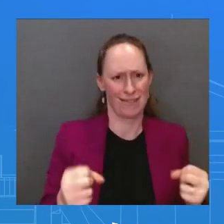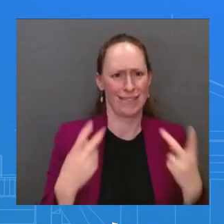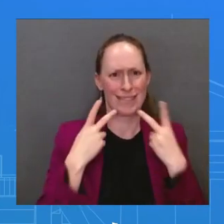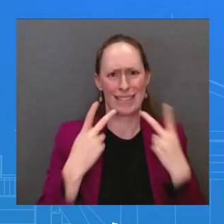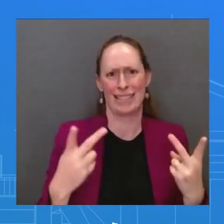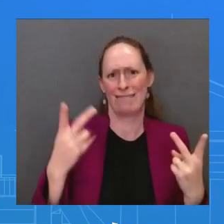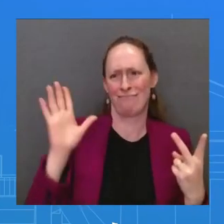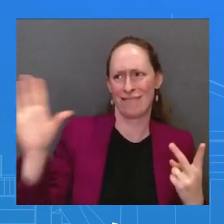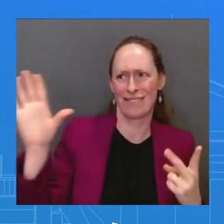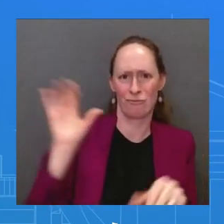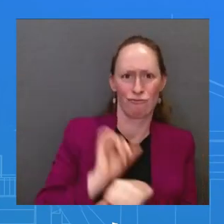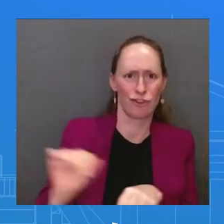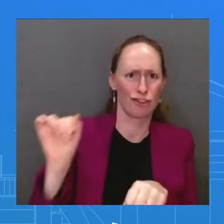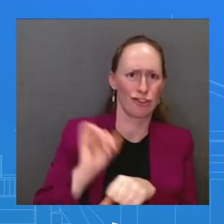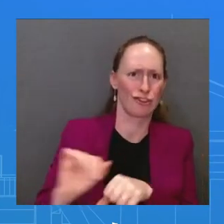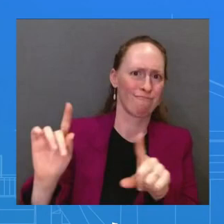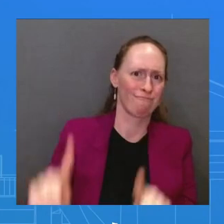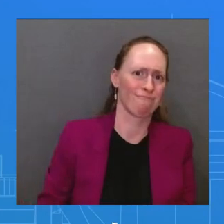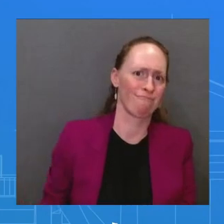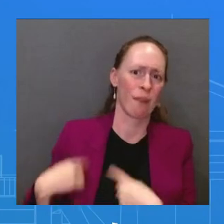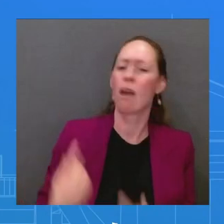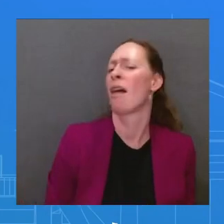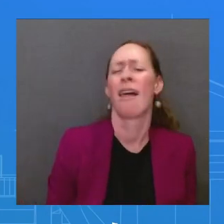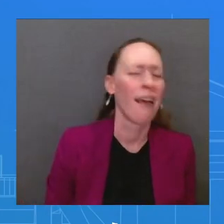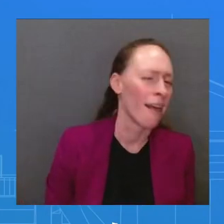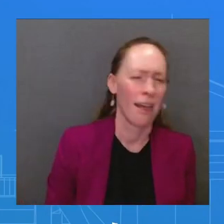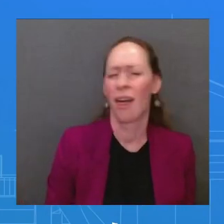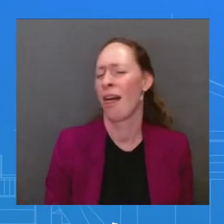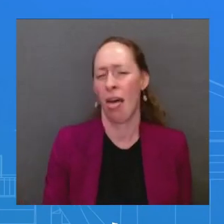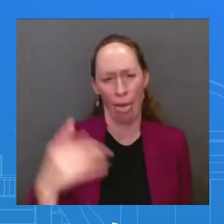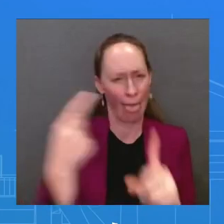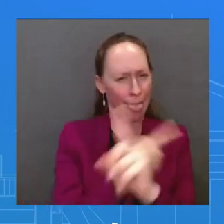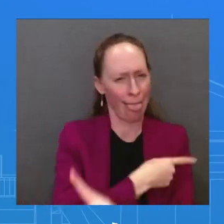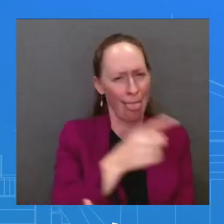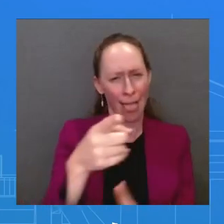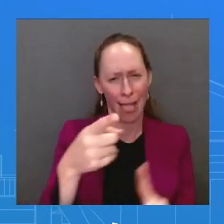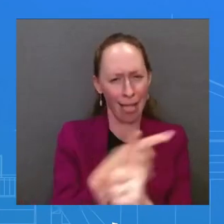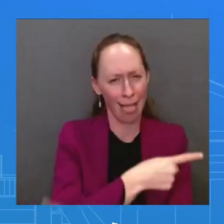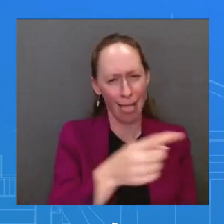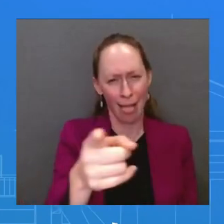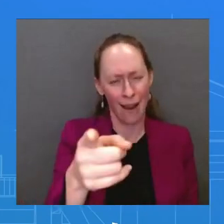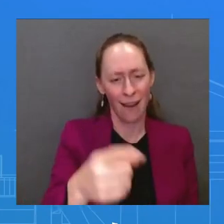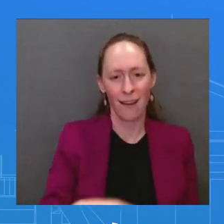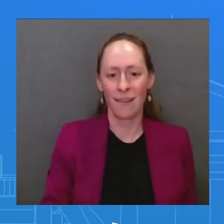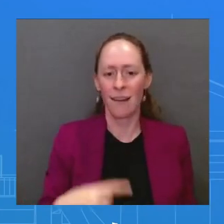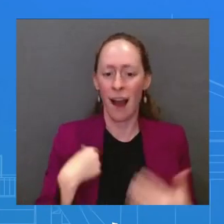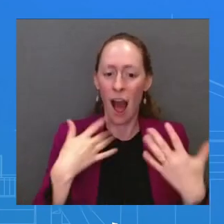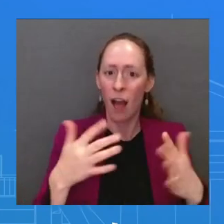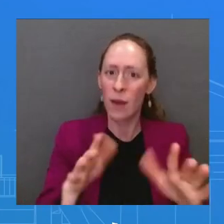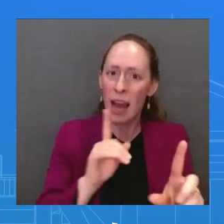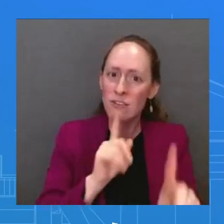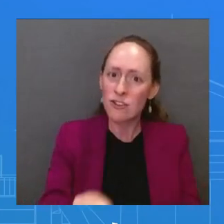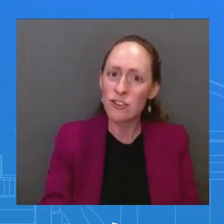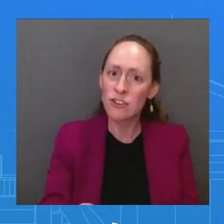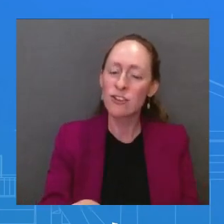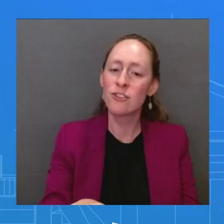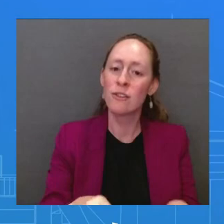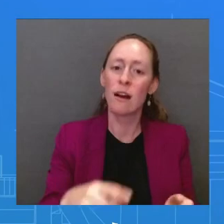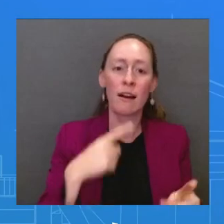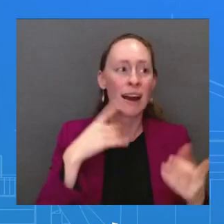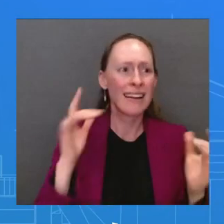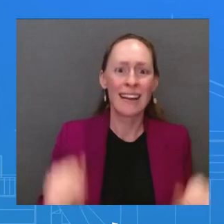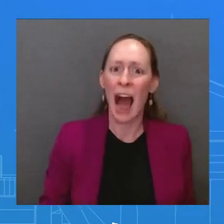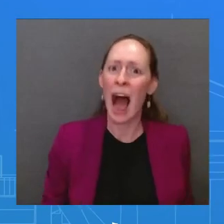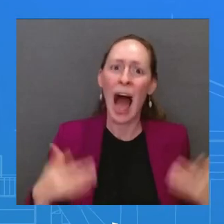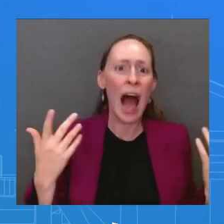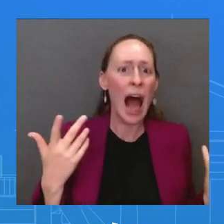just laid out it can be very volatile. I just talked about how the President – the President deficit – it can be – but that's